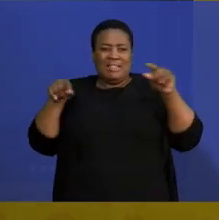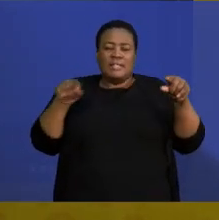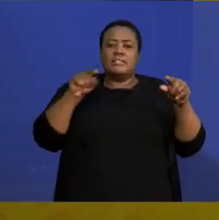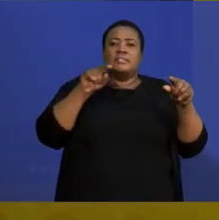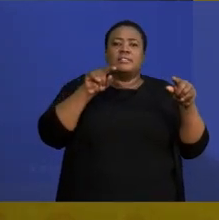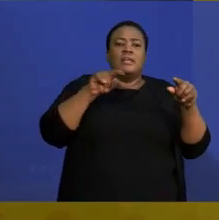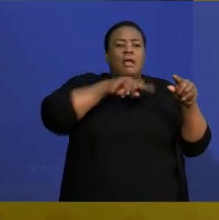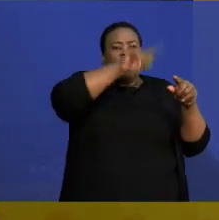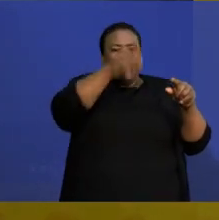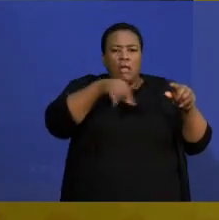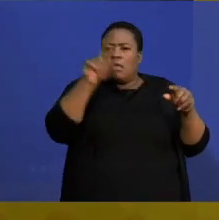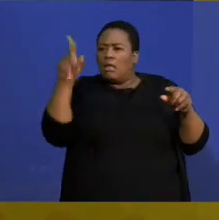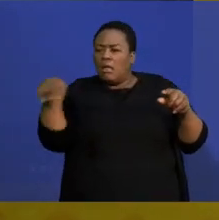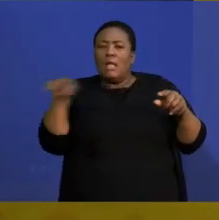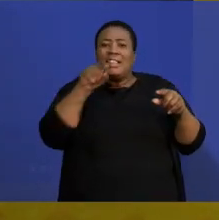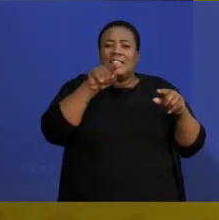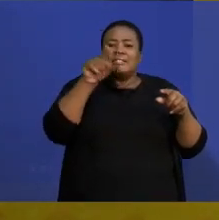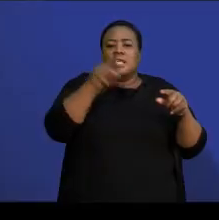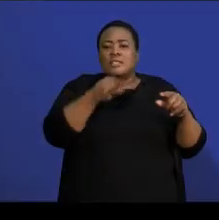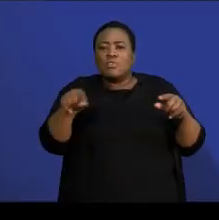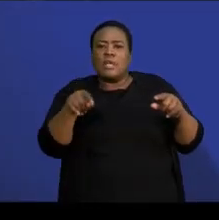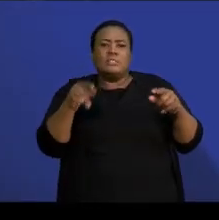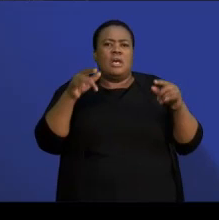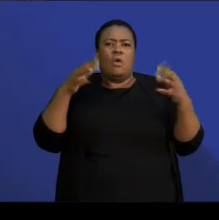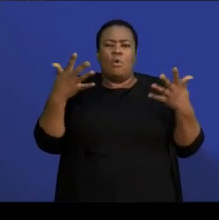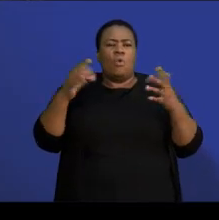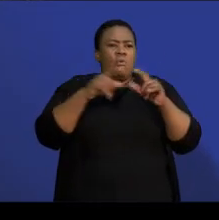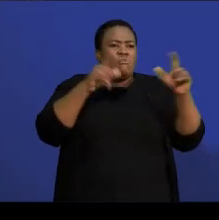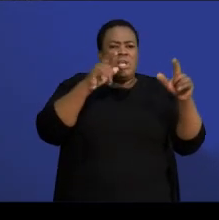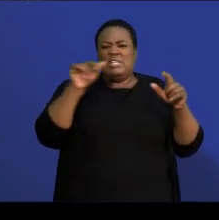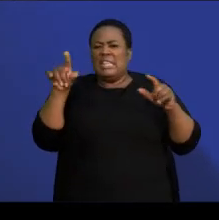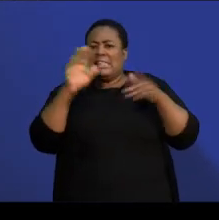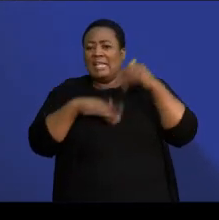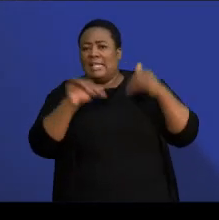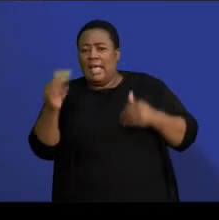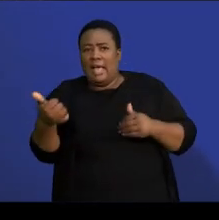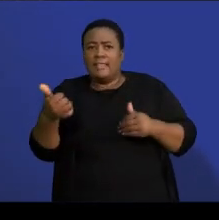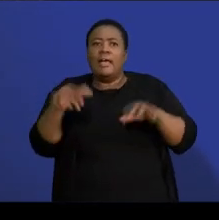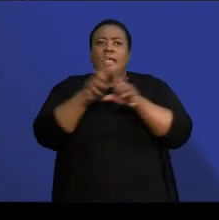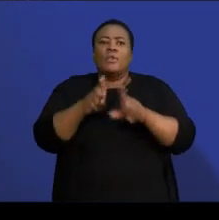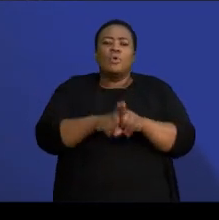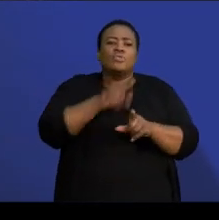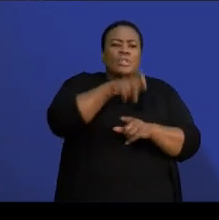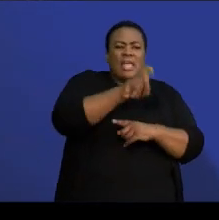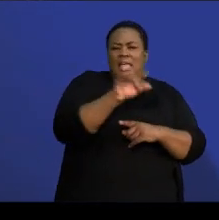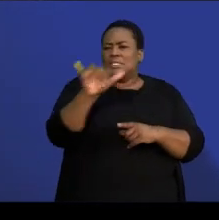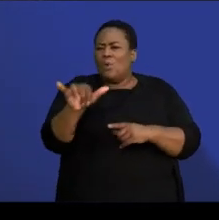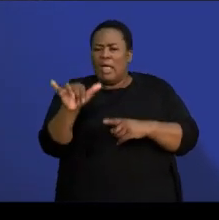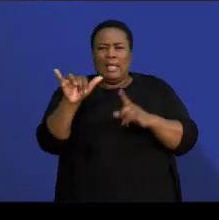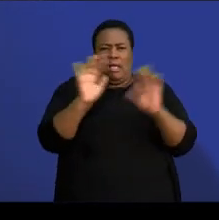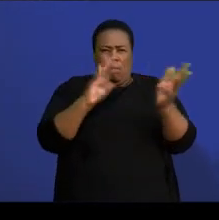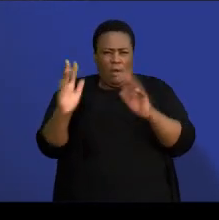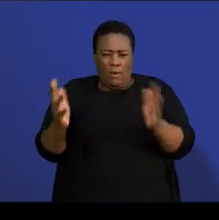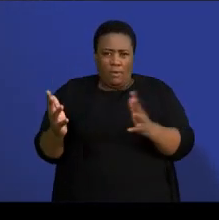find the missing parameters from a given graph. That involves your x-intercept, your y-intercept, and